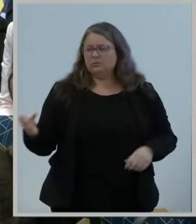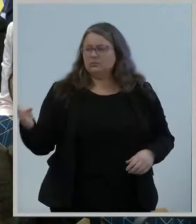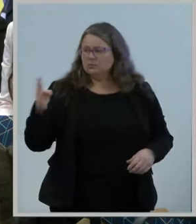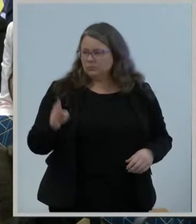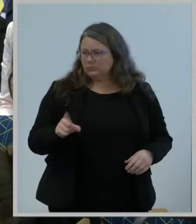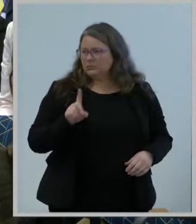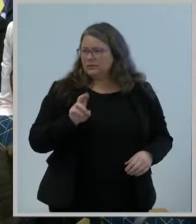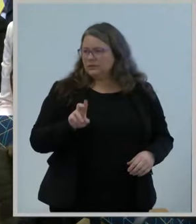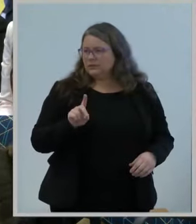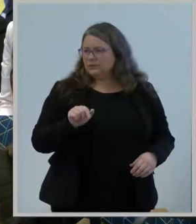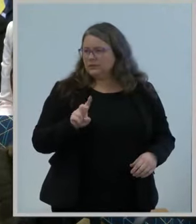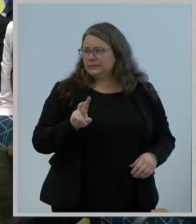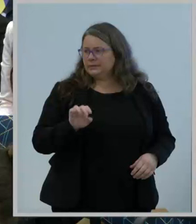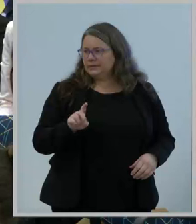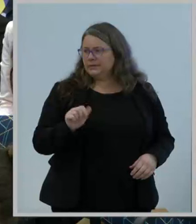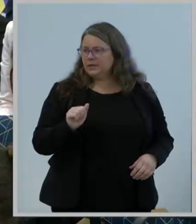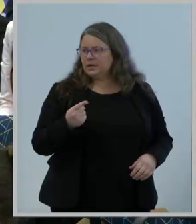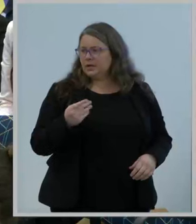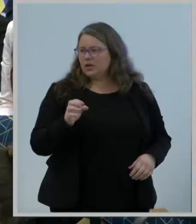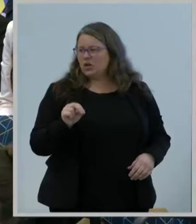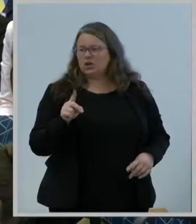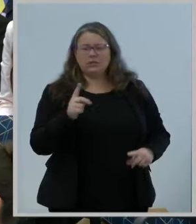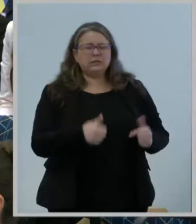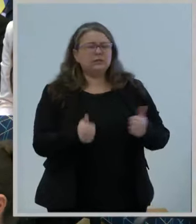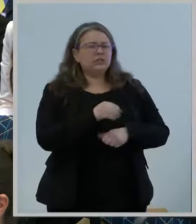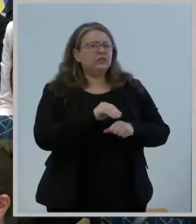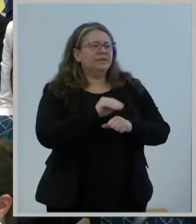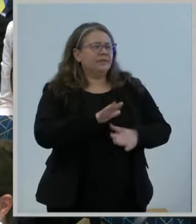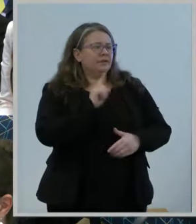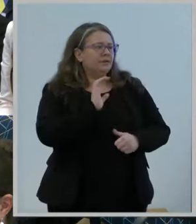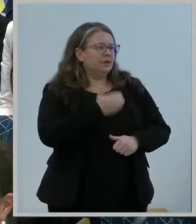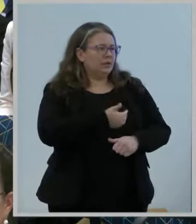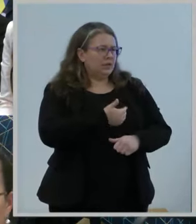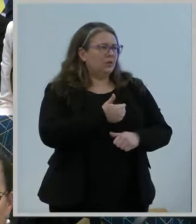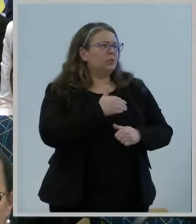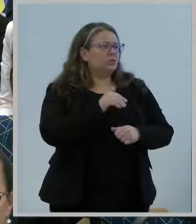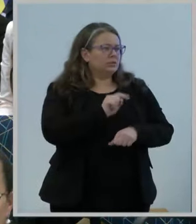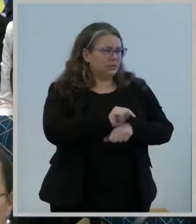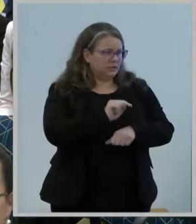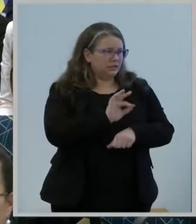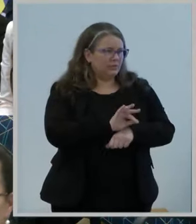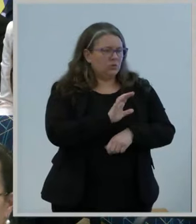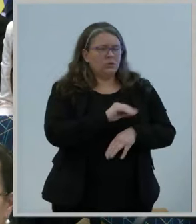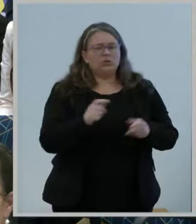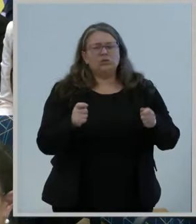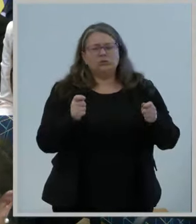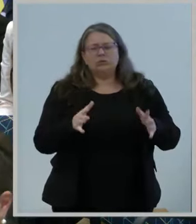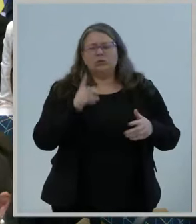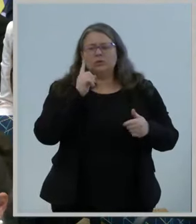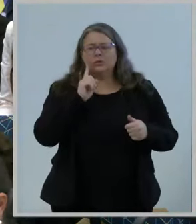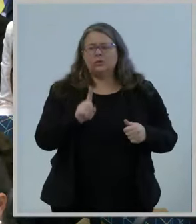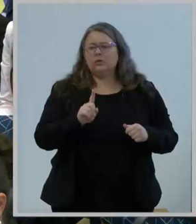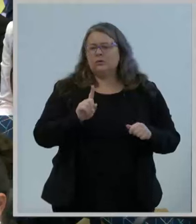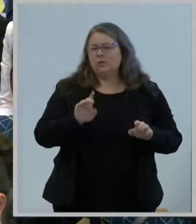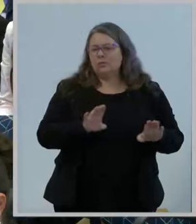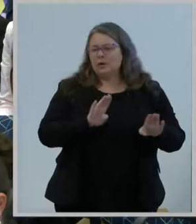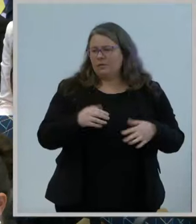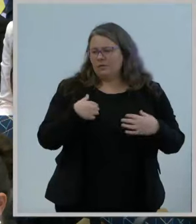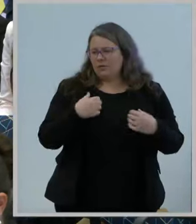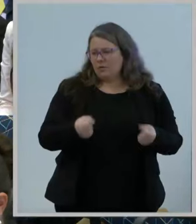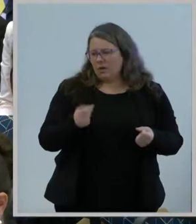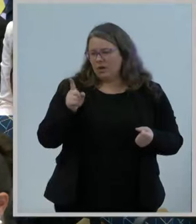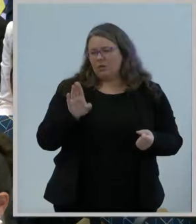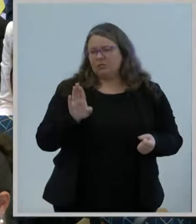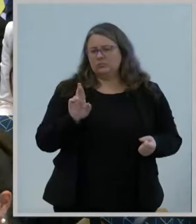Force and the Director of Digital Behavioral Health at the Brigham and Women's Hospital and a member of the Faculty of